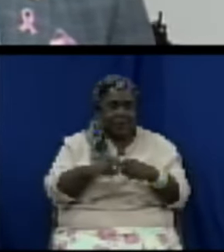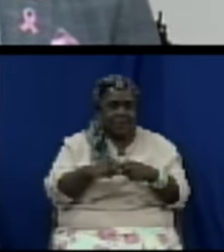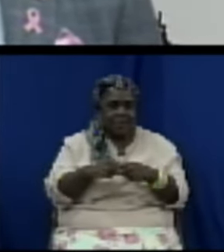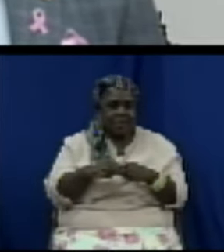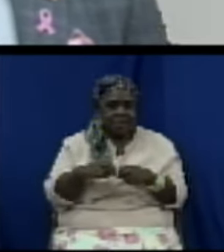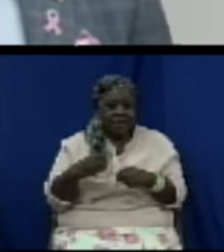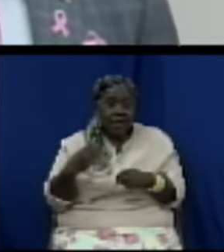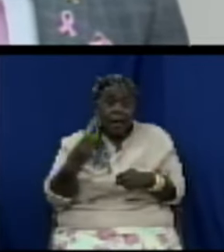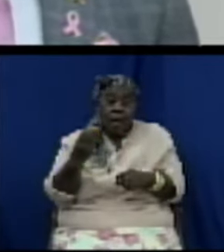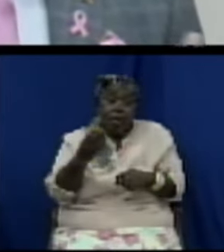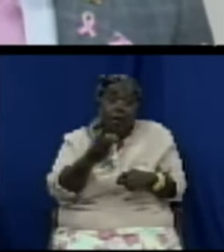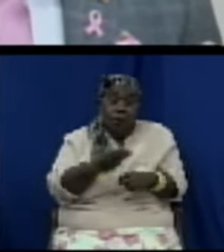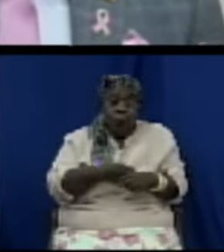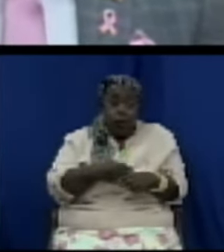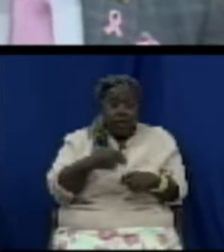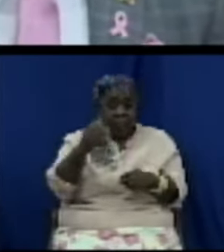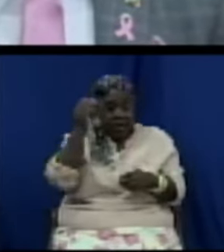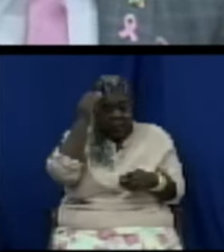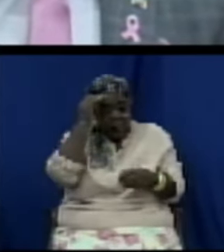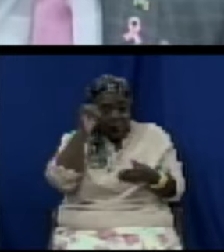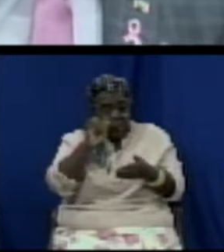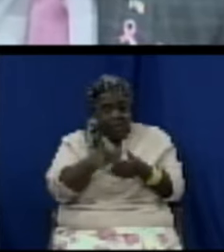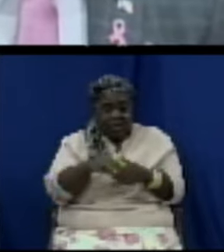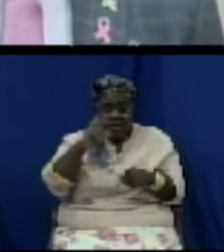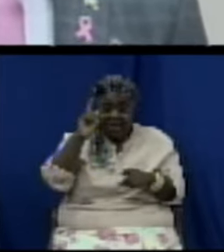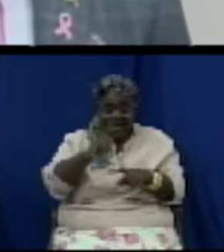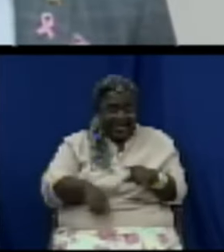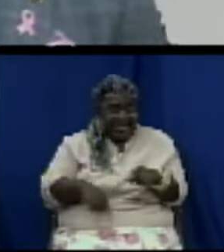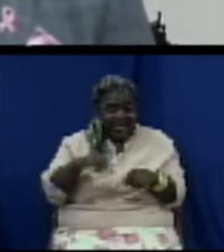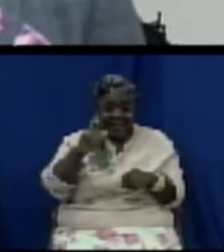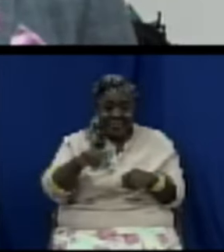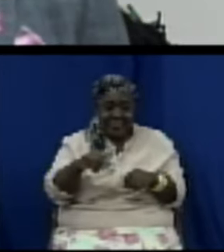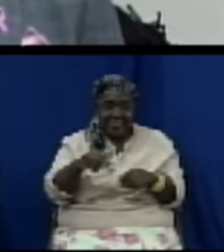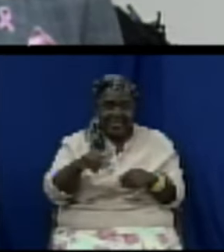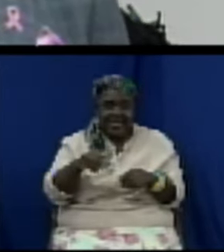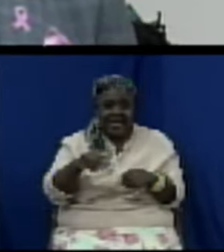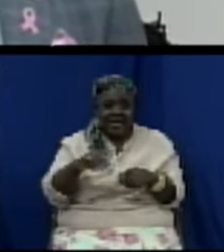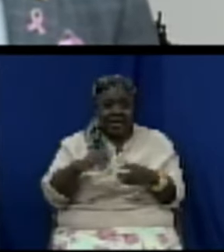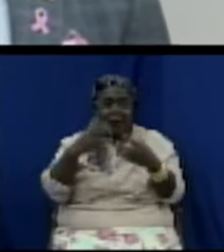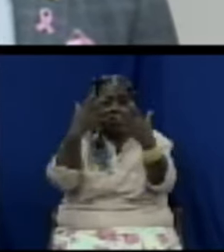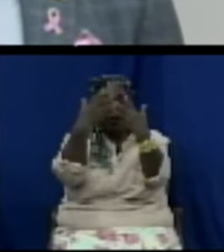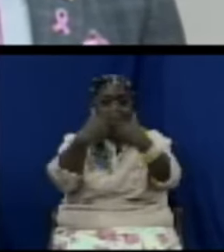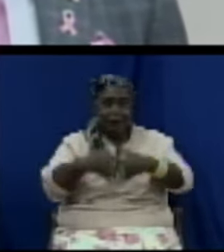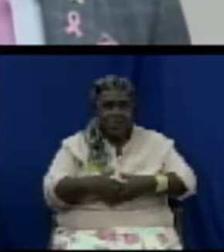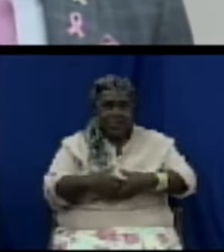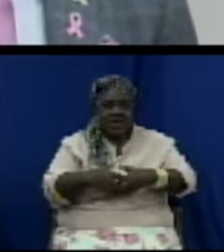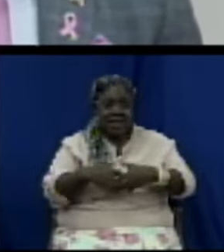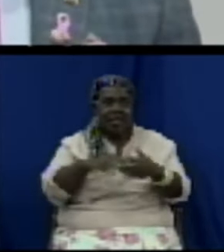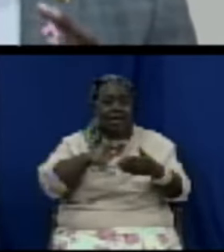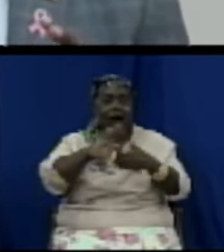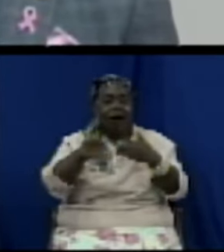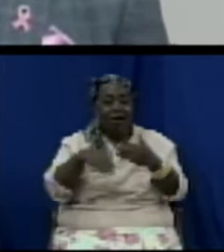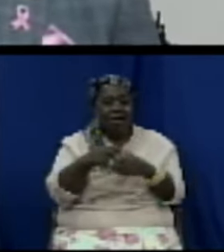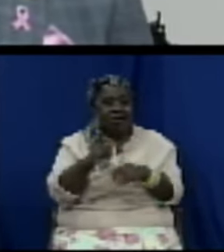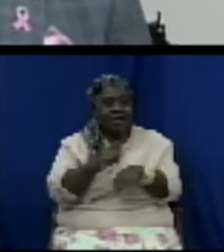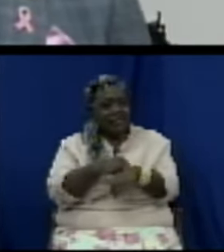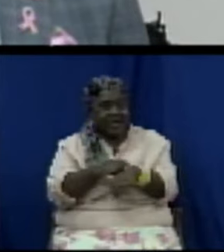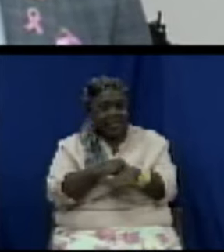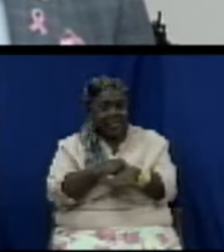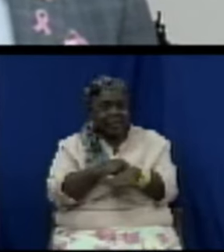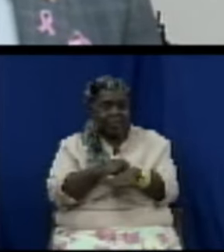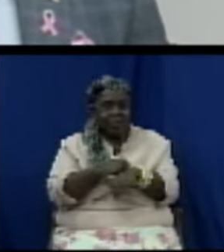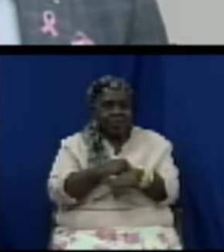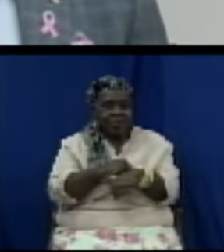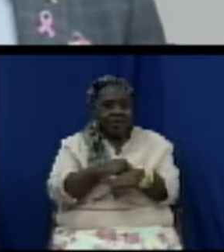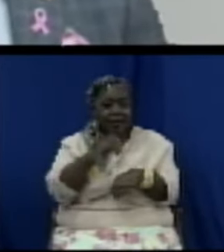expectancy on dialysis. We know the quality of life that one has to go through while they are on dialysis. The best scenario is